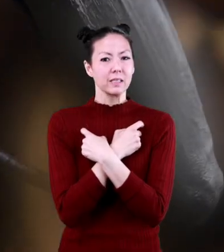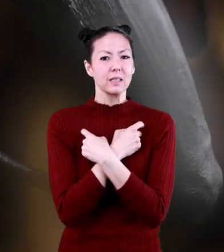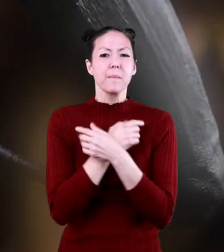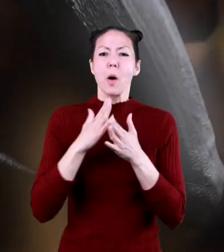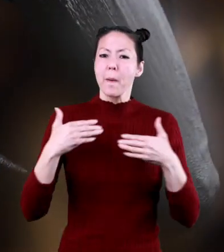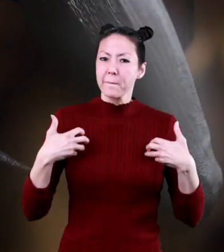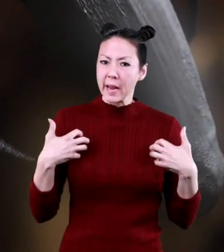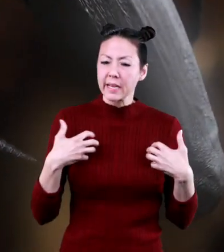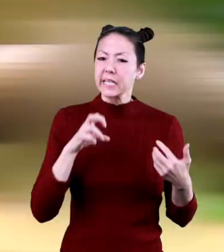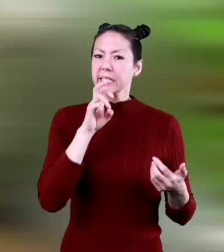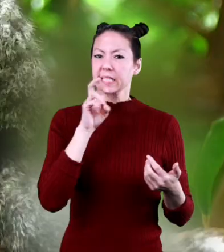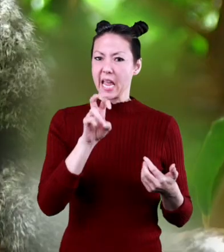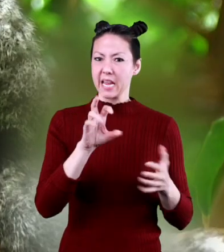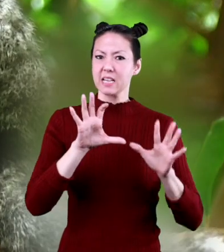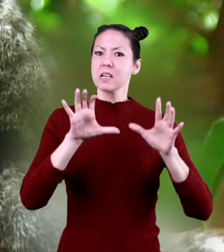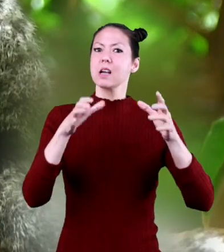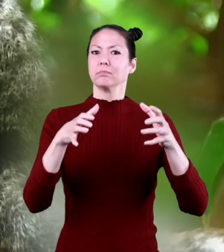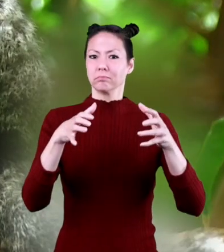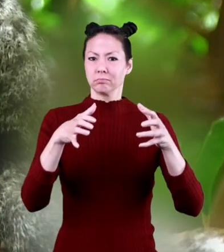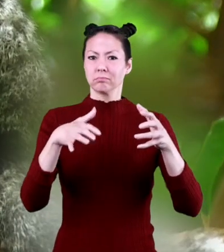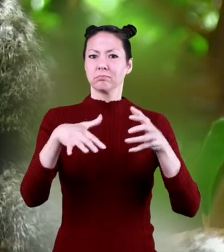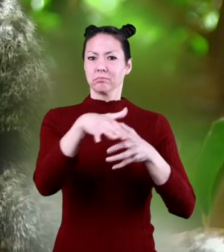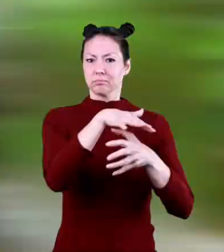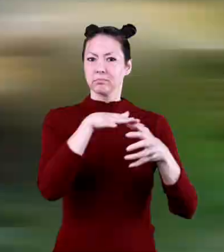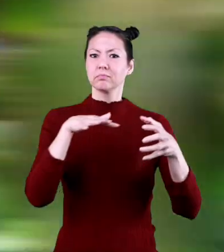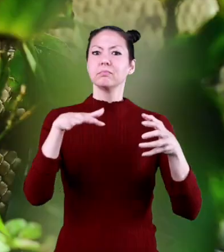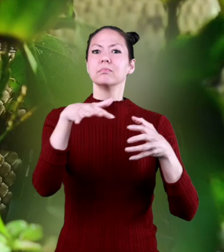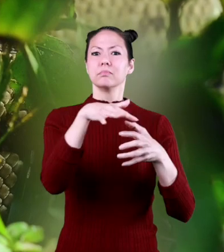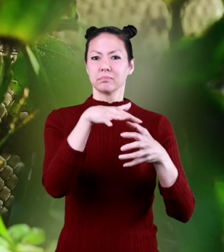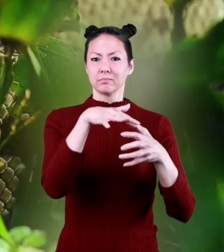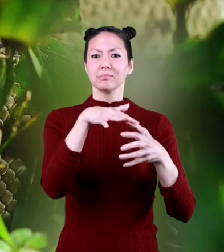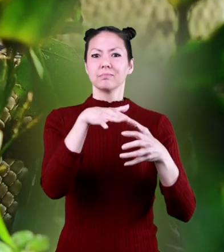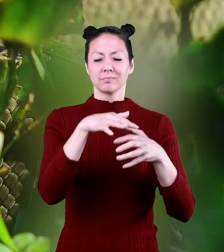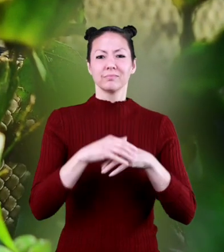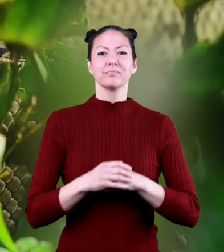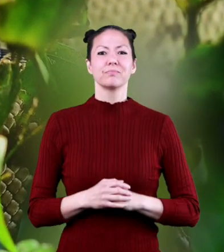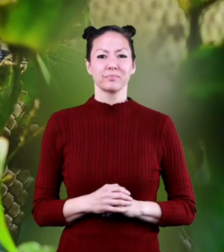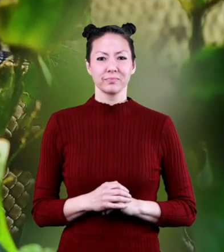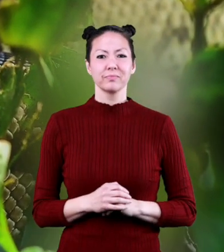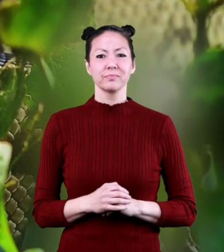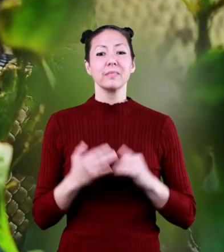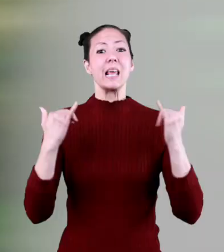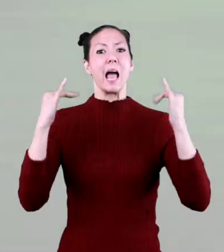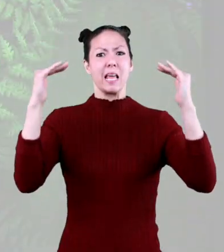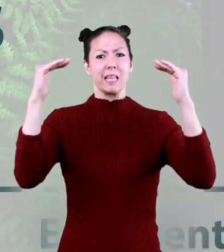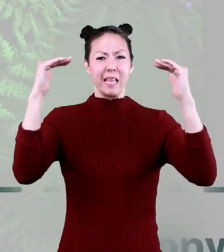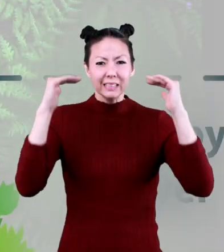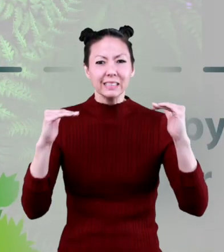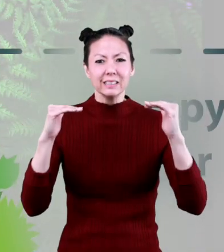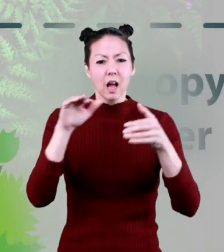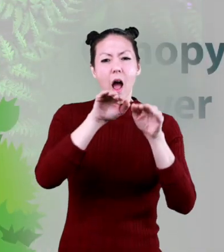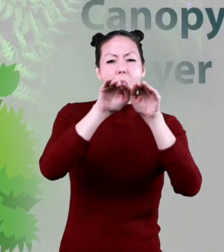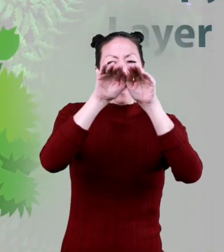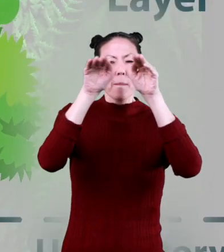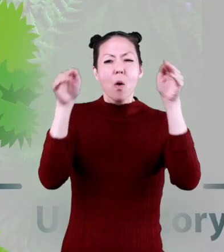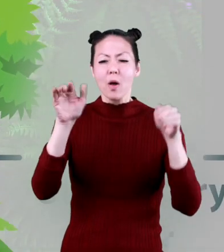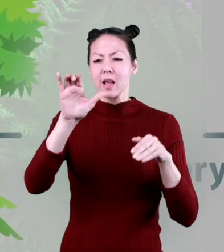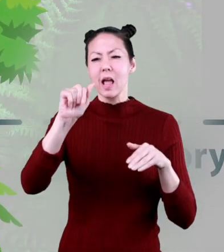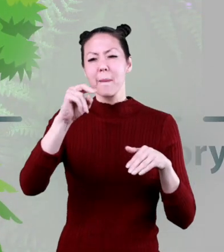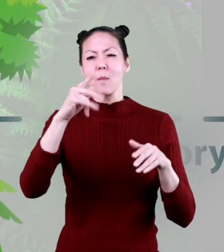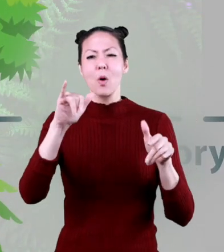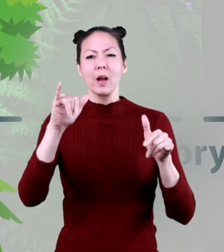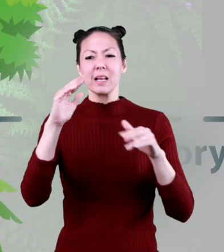bats, small monkeys, and snakes. Next is the